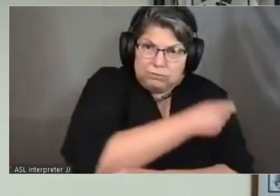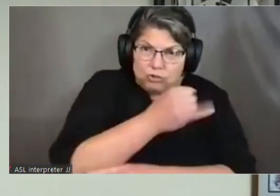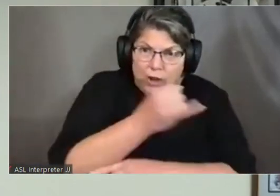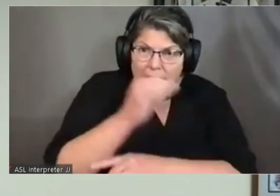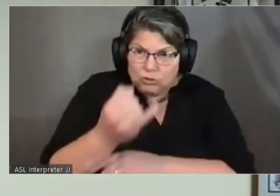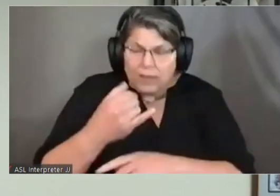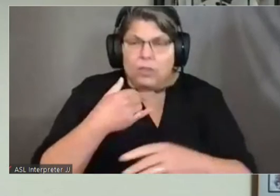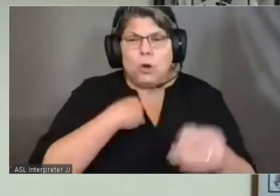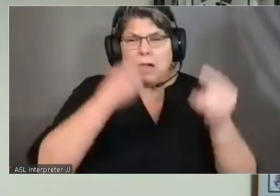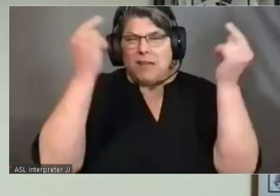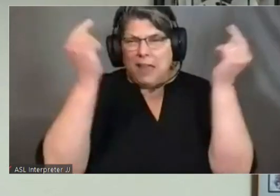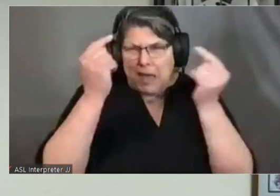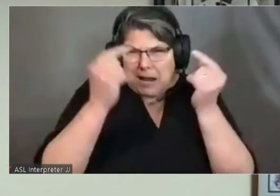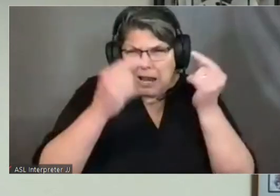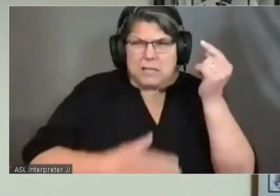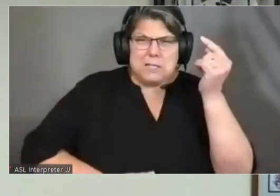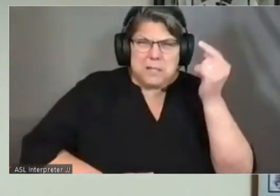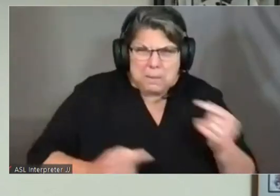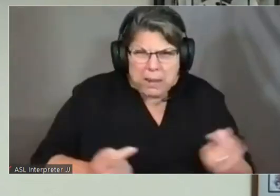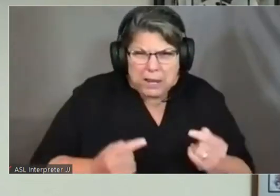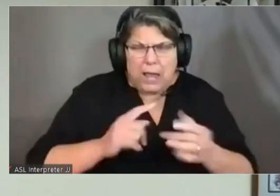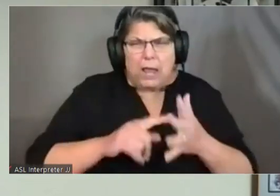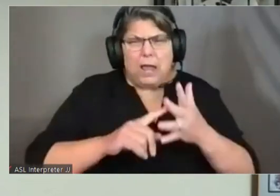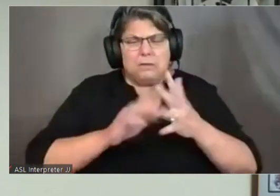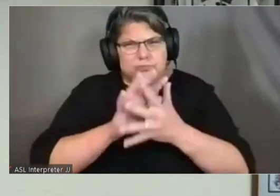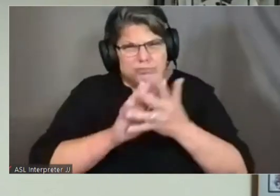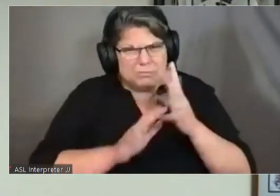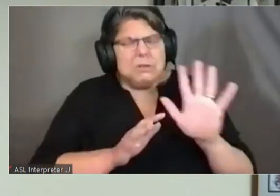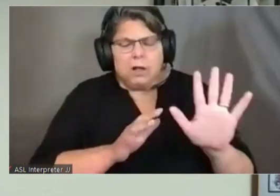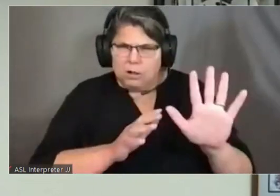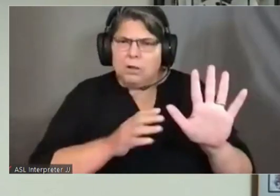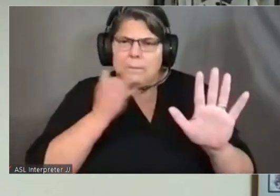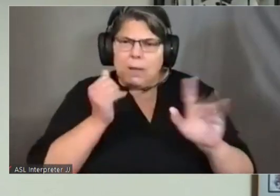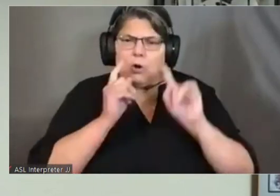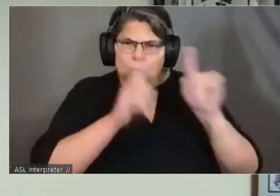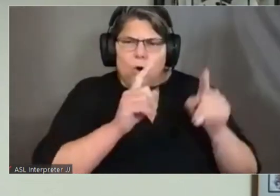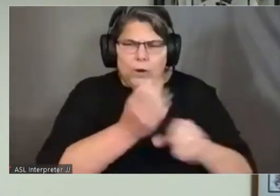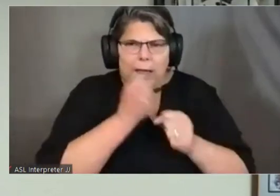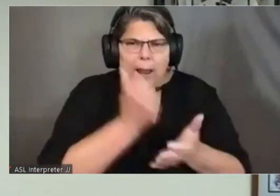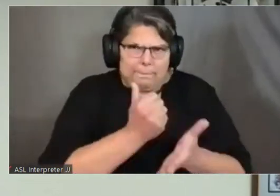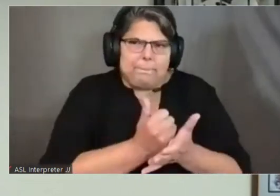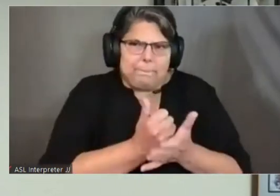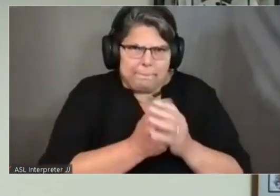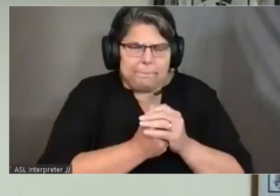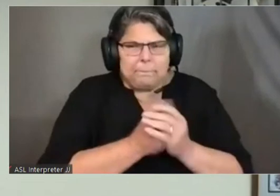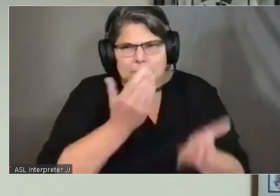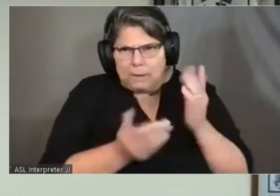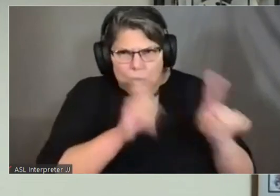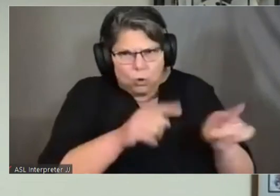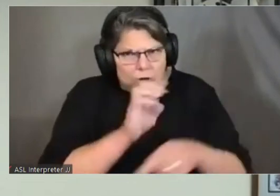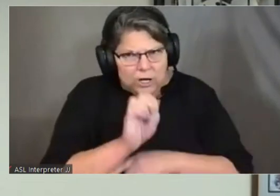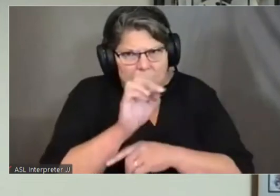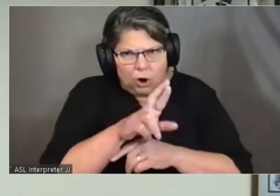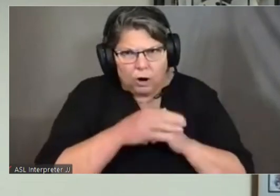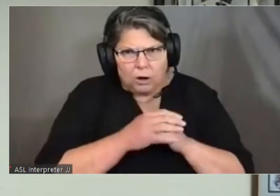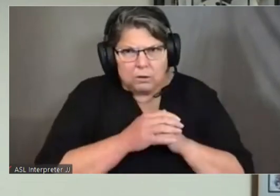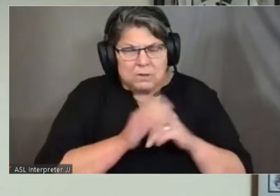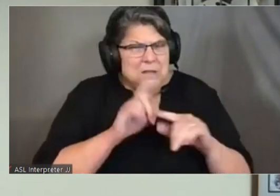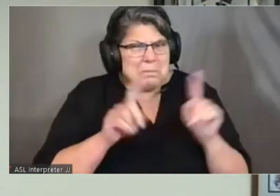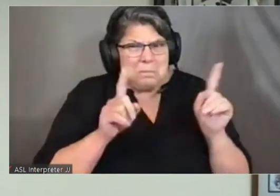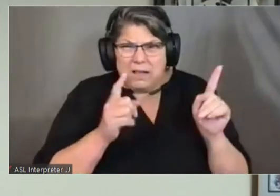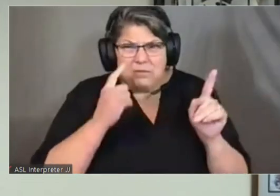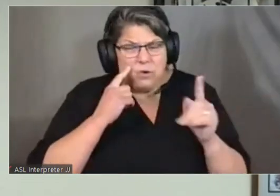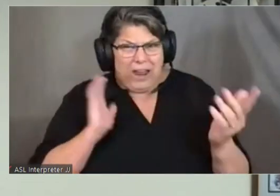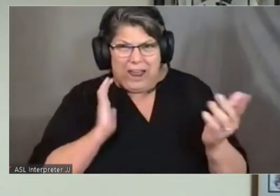providers or the emergency room. It is not expected that this will have an effect on the California vaccine